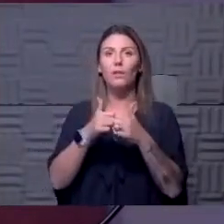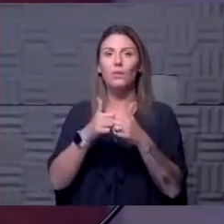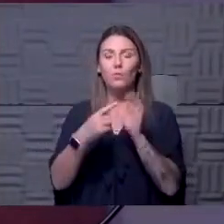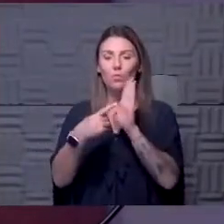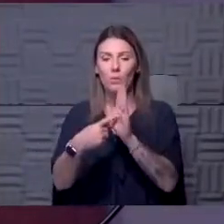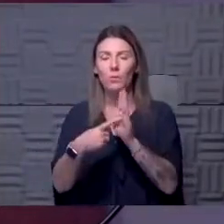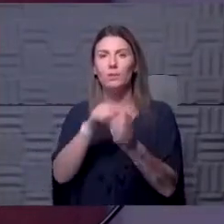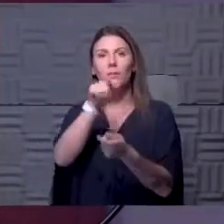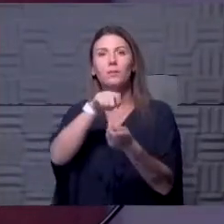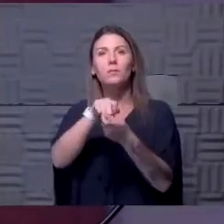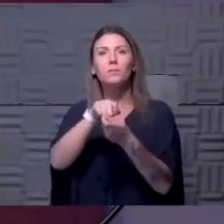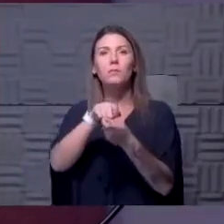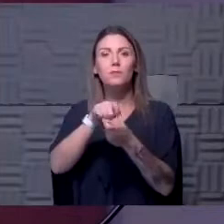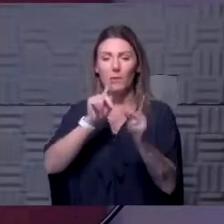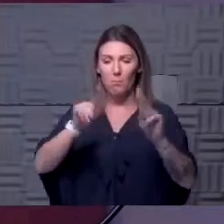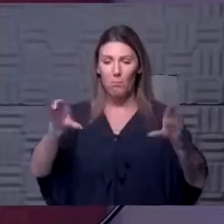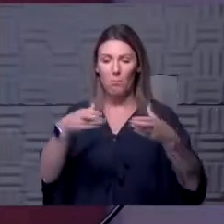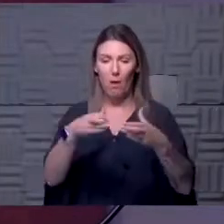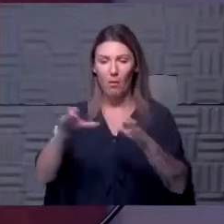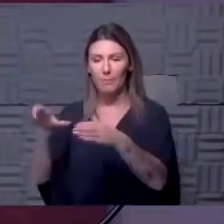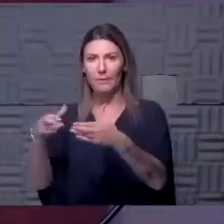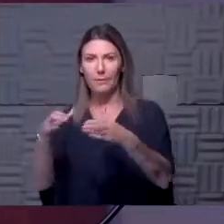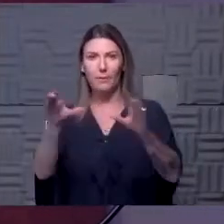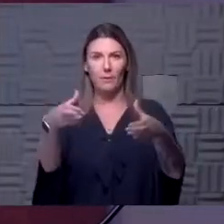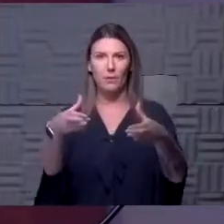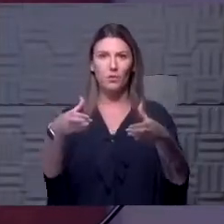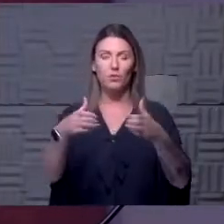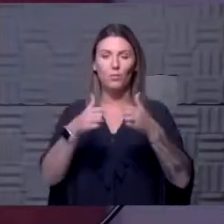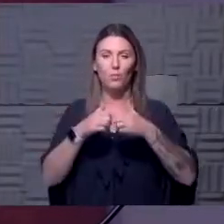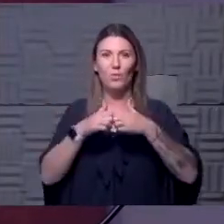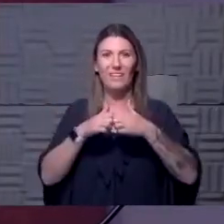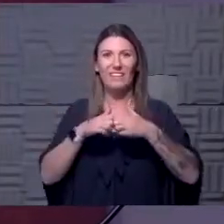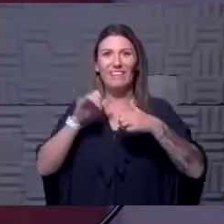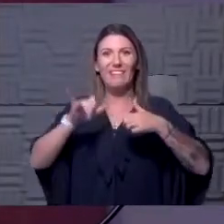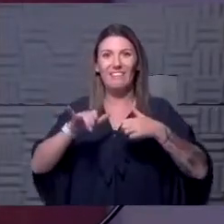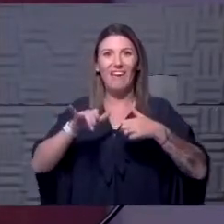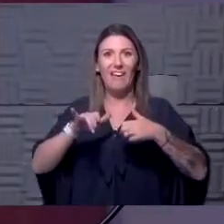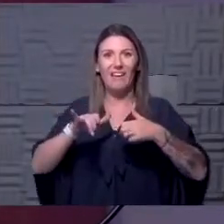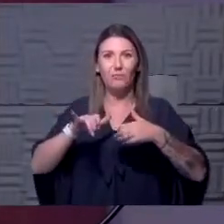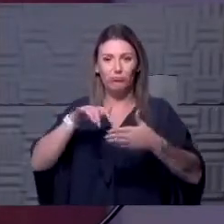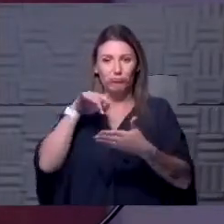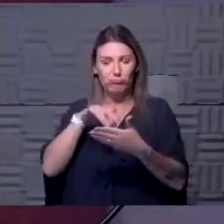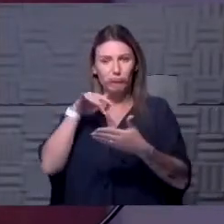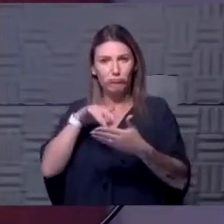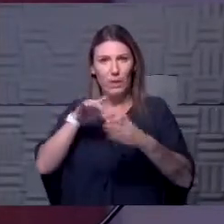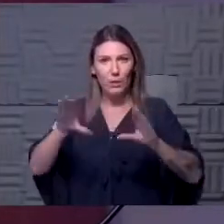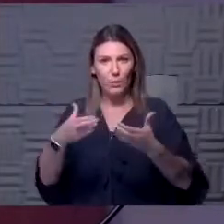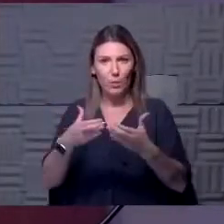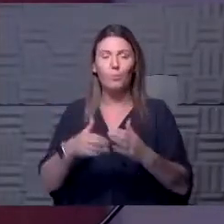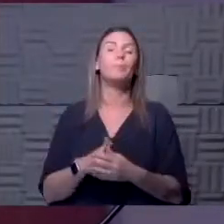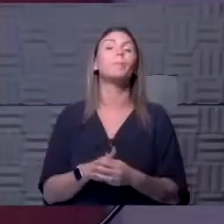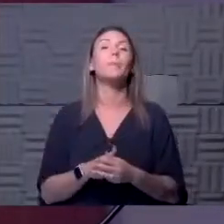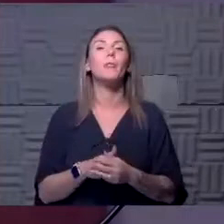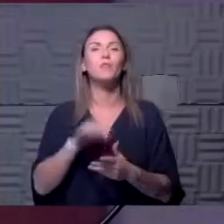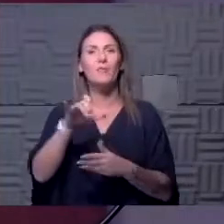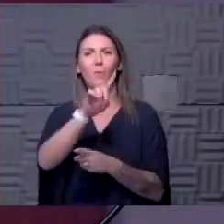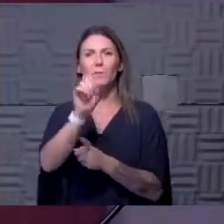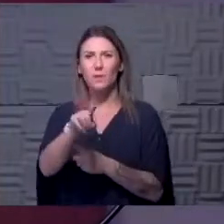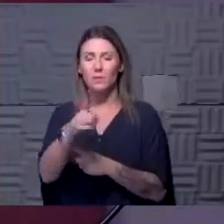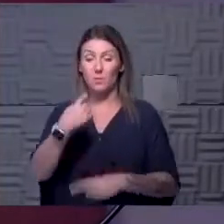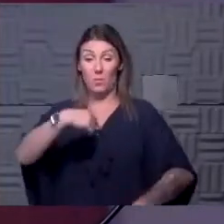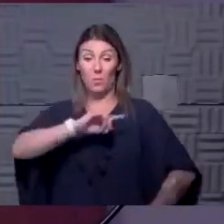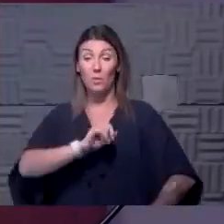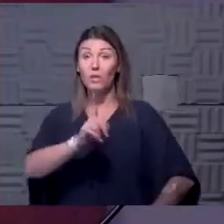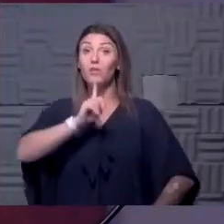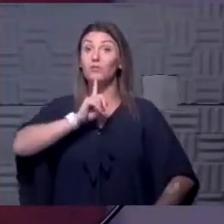certain populations in the trial group. And I think that was part of the question here. So they just asked the question, are we sure